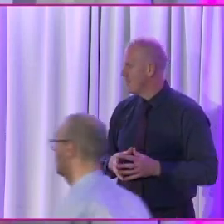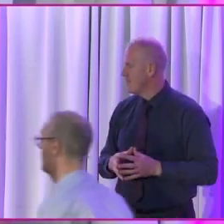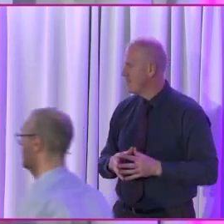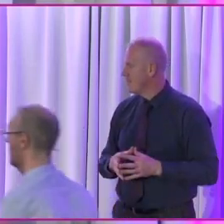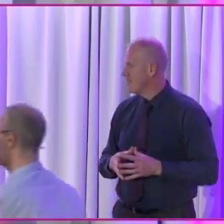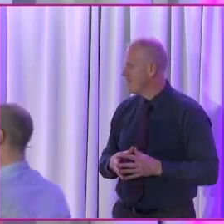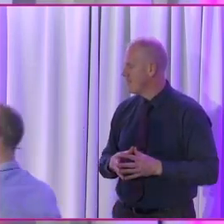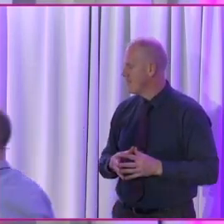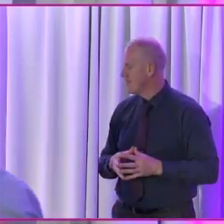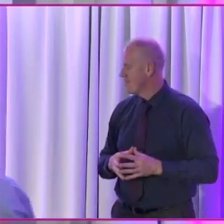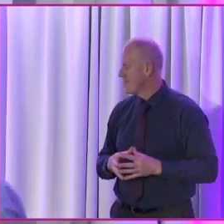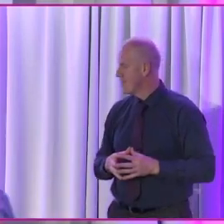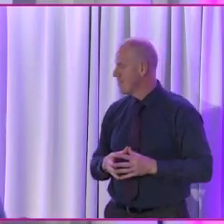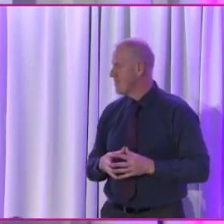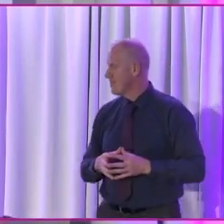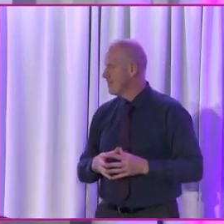much.